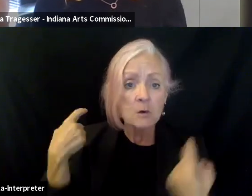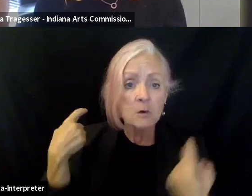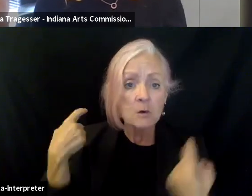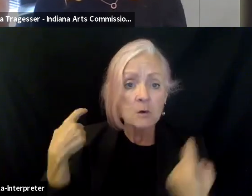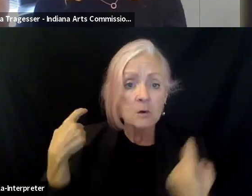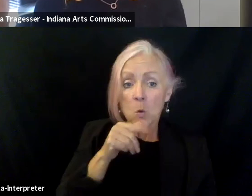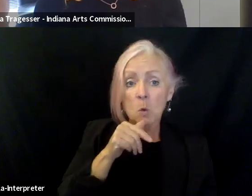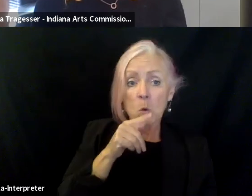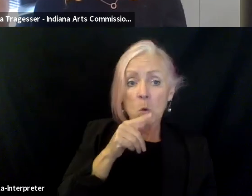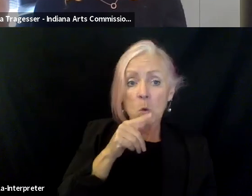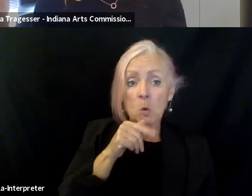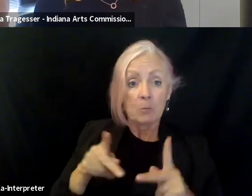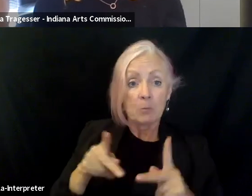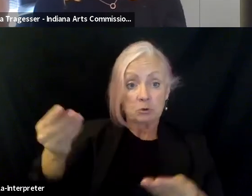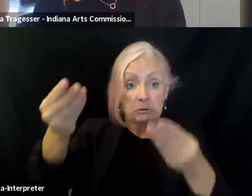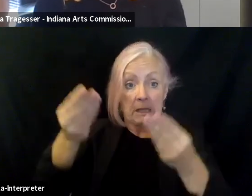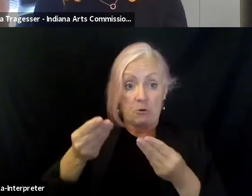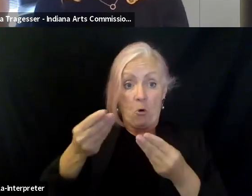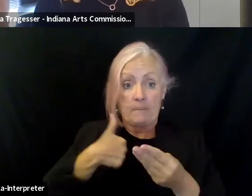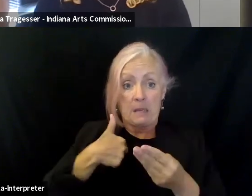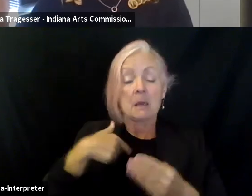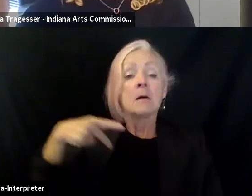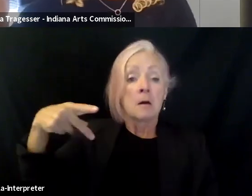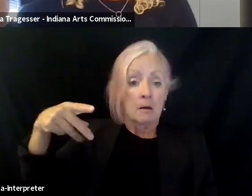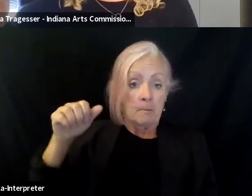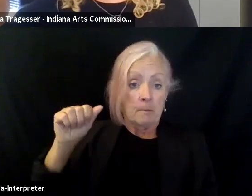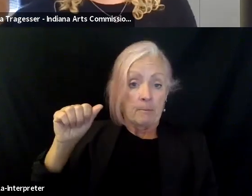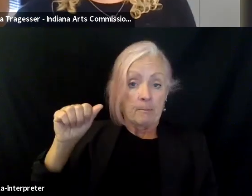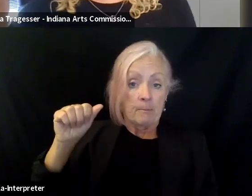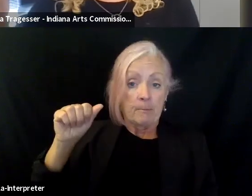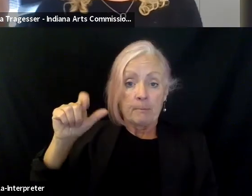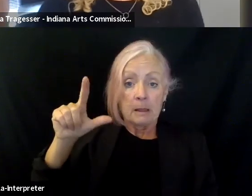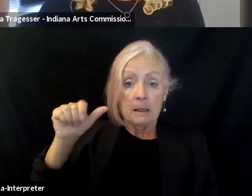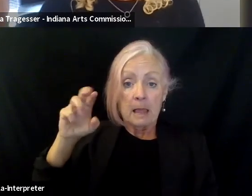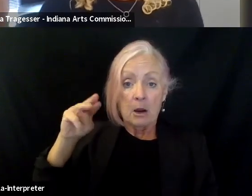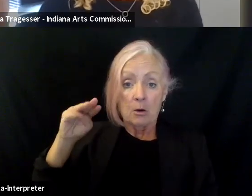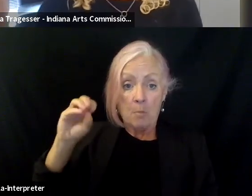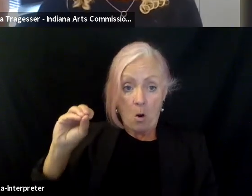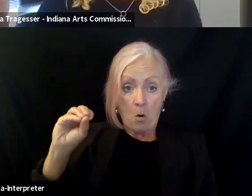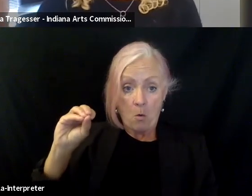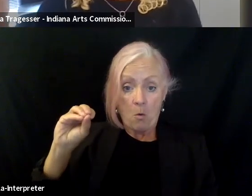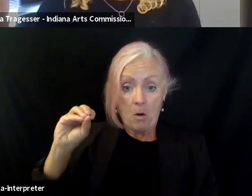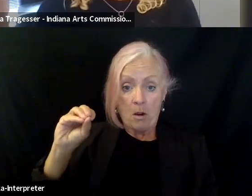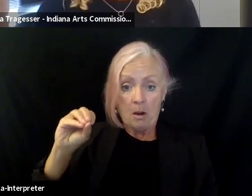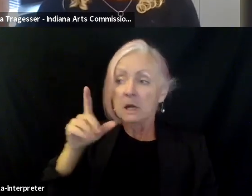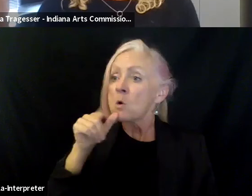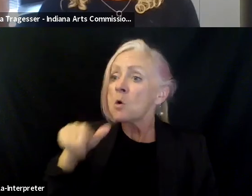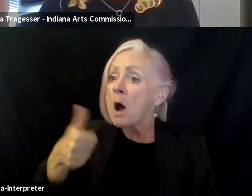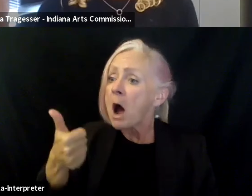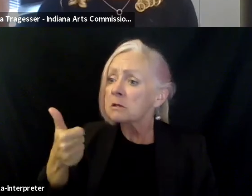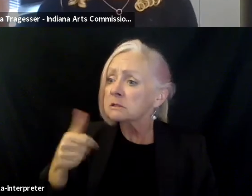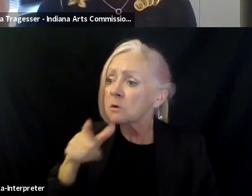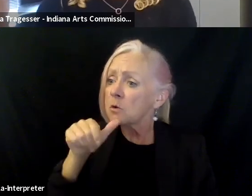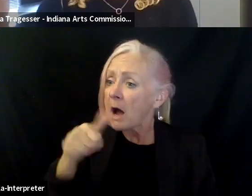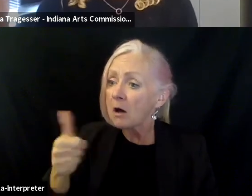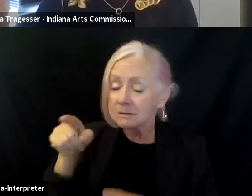Palermo. And I was like, oh, okay, cool. So I got together with Palermo, and we're like, who else do I need to talk to? Oh, you need to